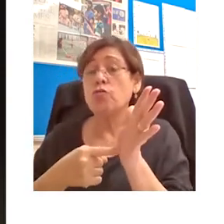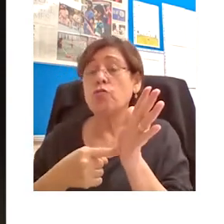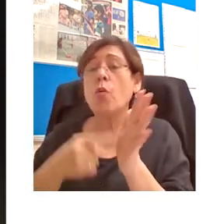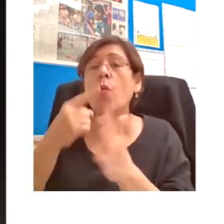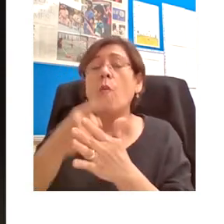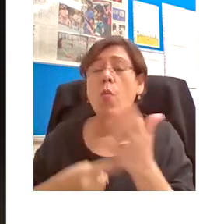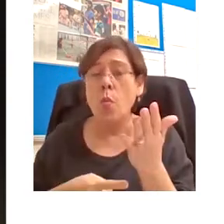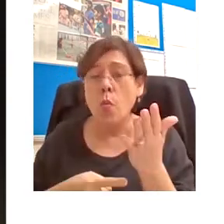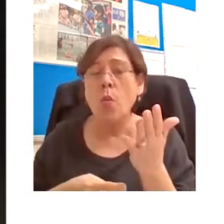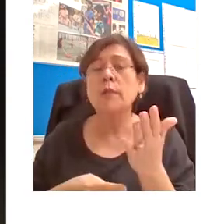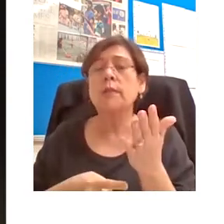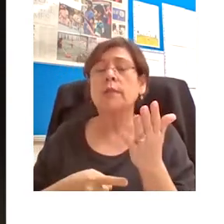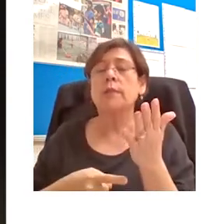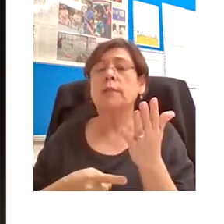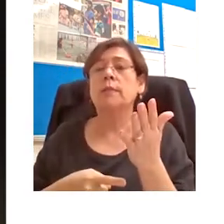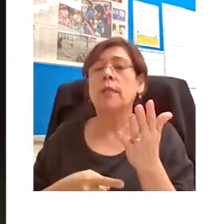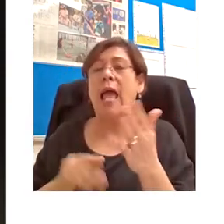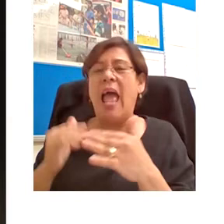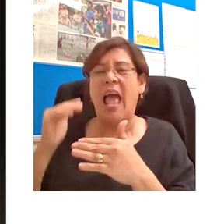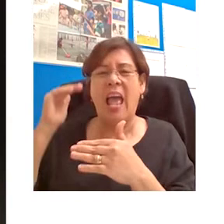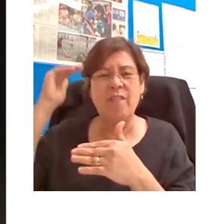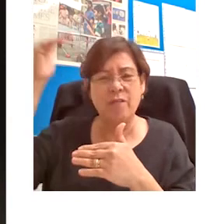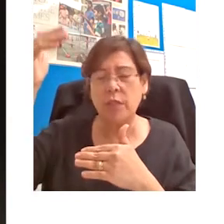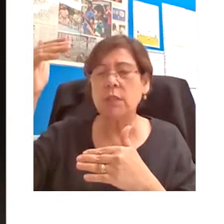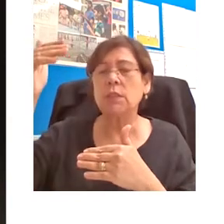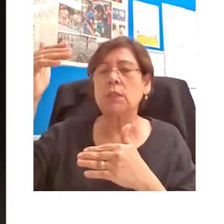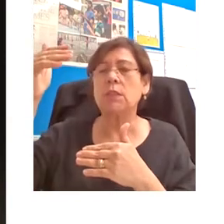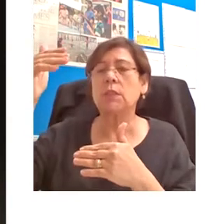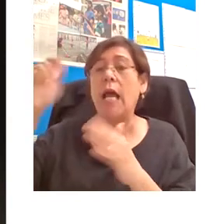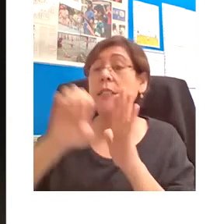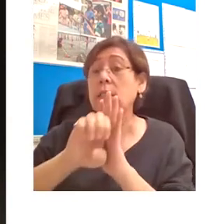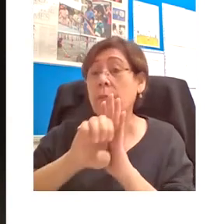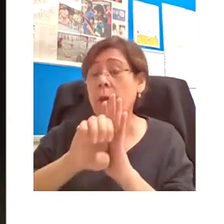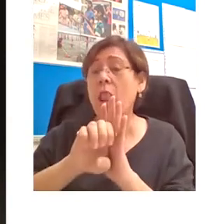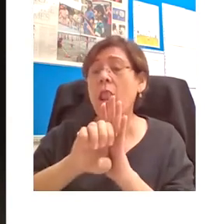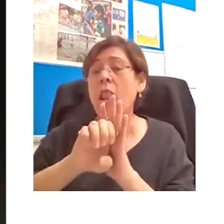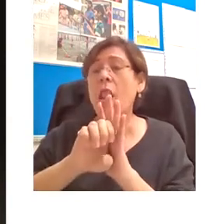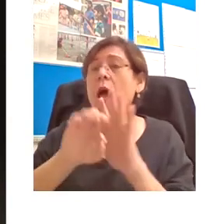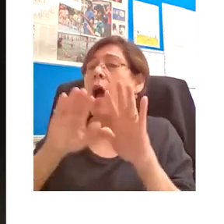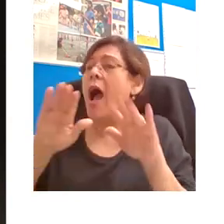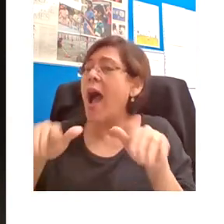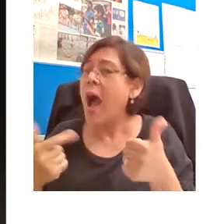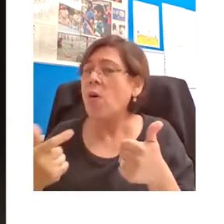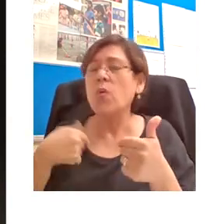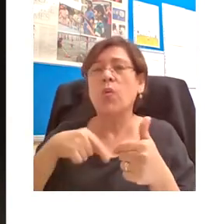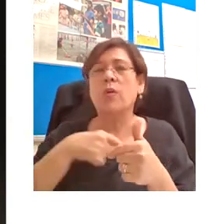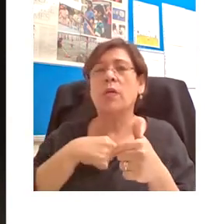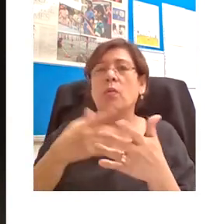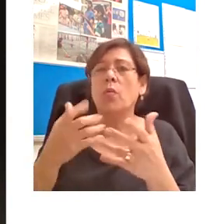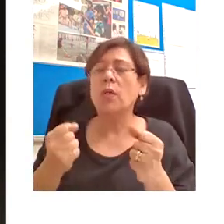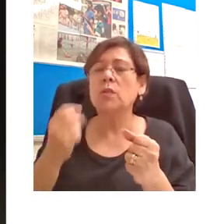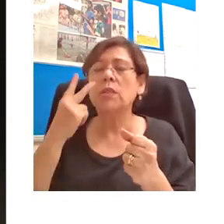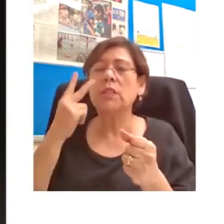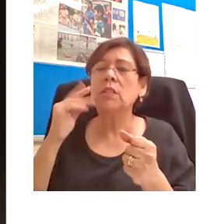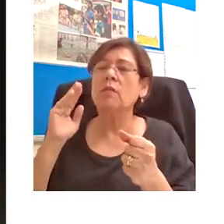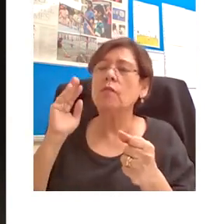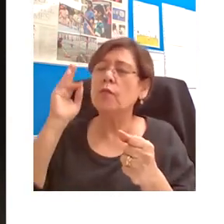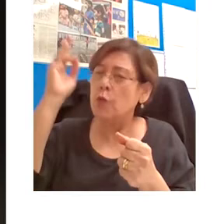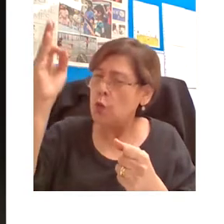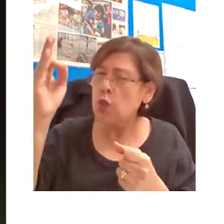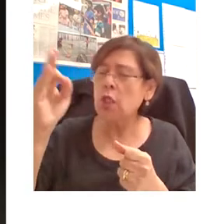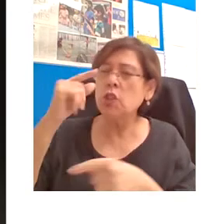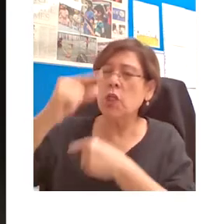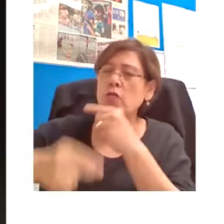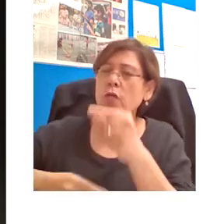advanced prototype exploring what the framework or infrastructure for serving the next generation of lecturers might